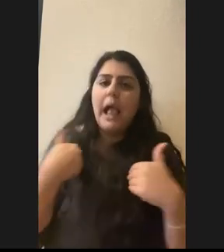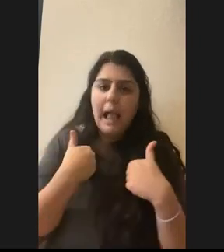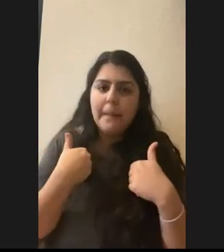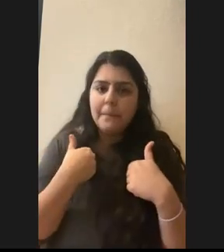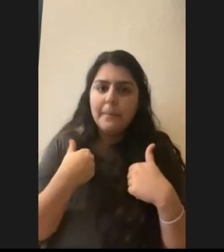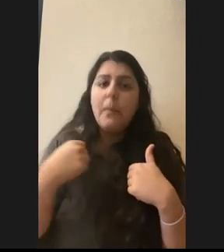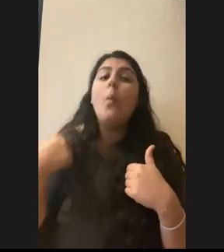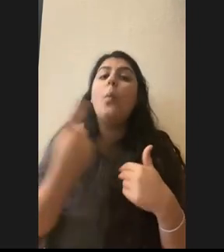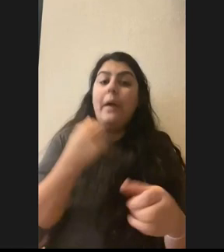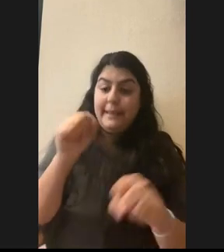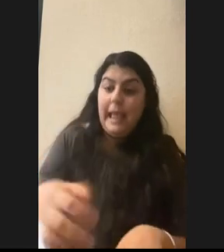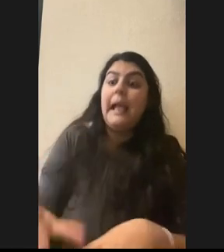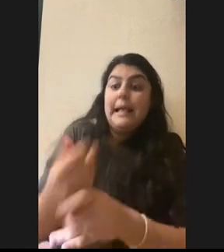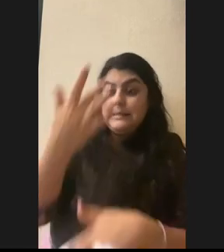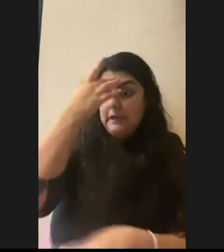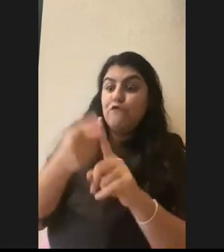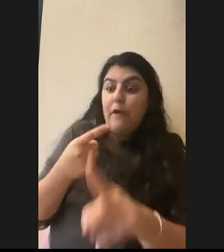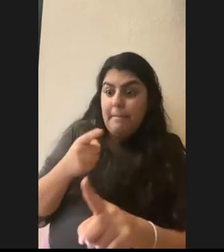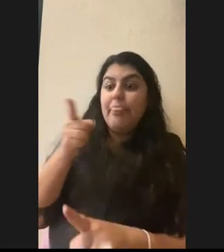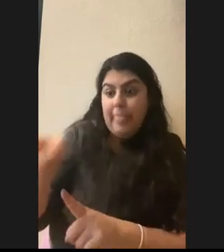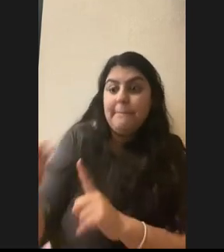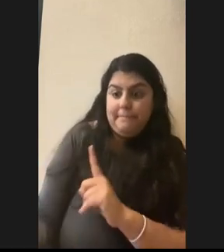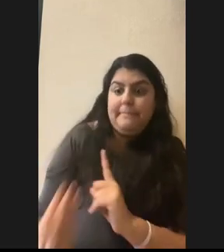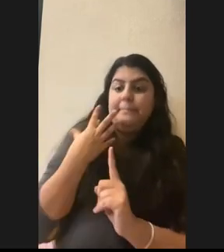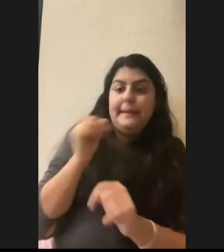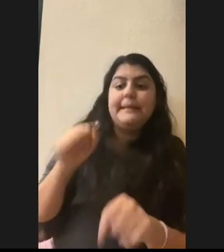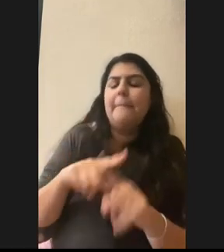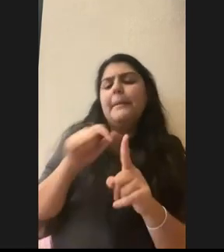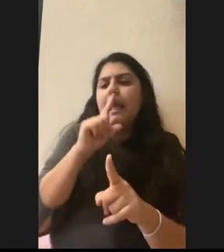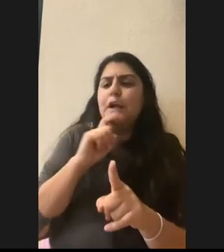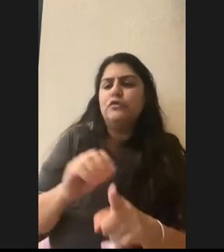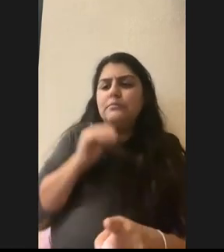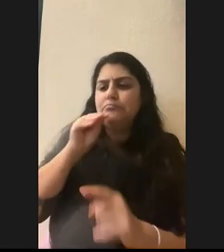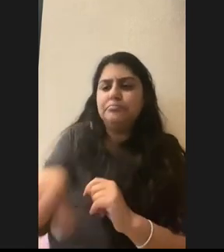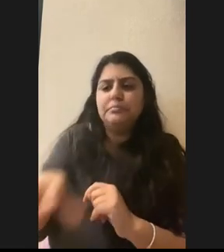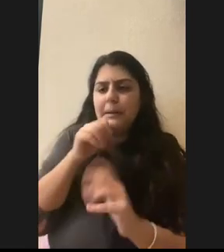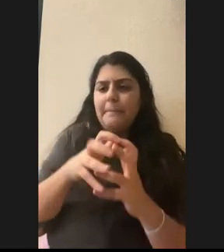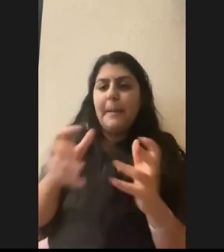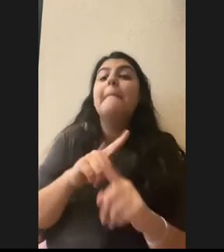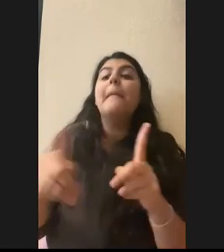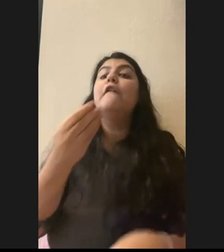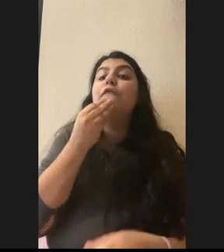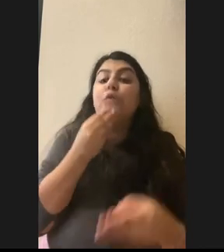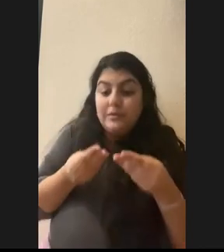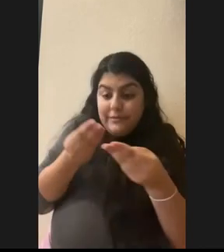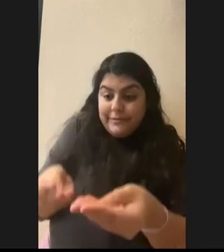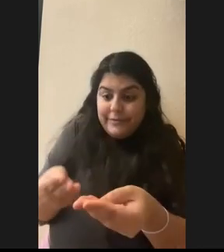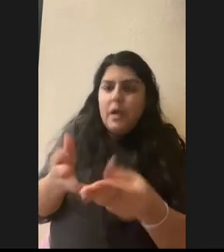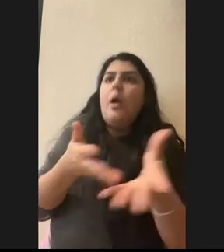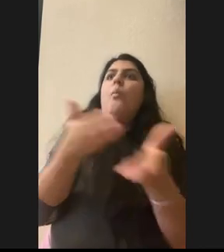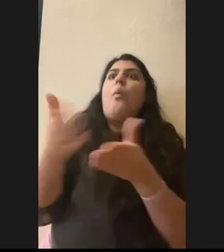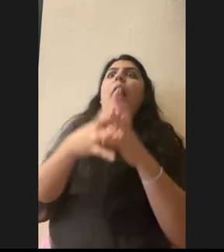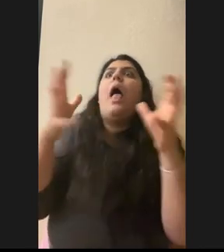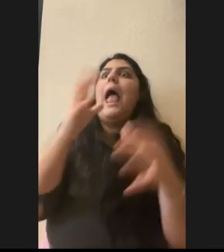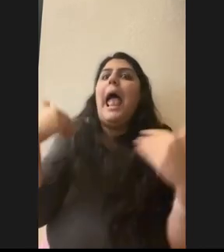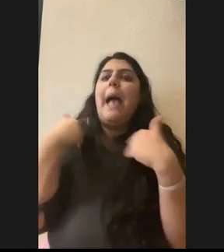get diseases from them, um, and putting food out brings a lot of animals into one spot. So if